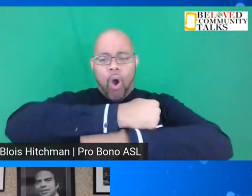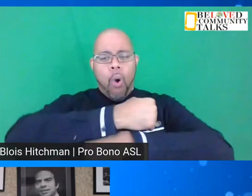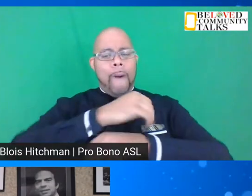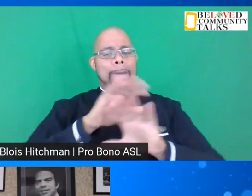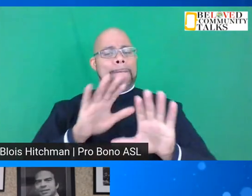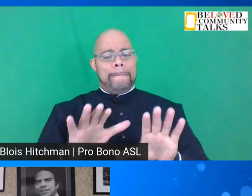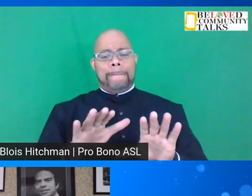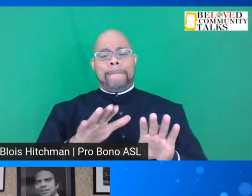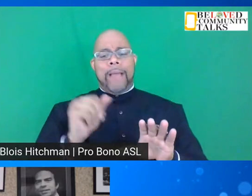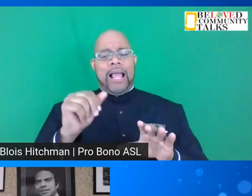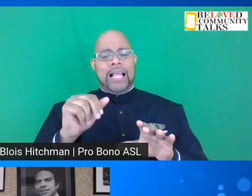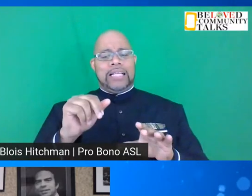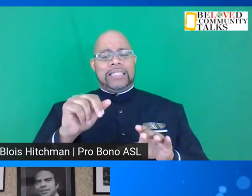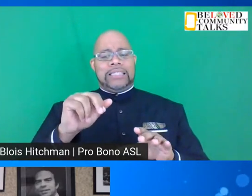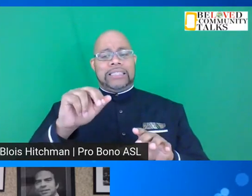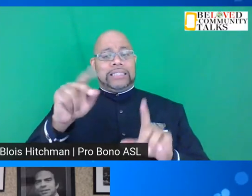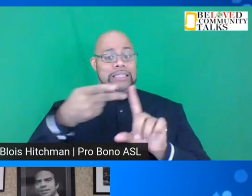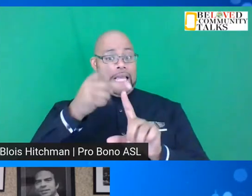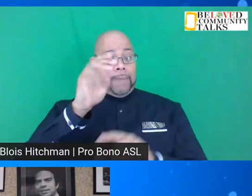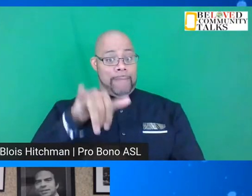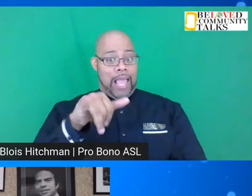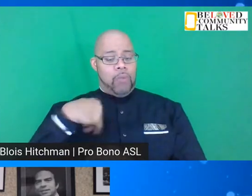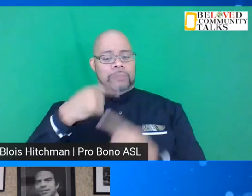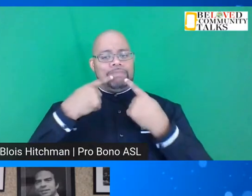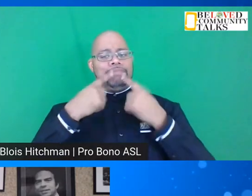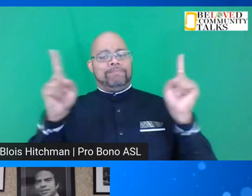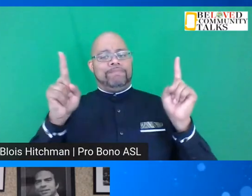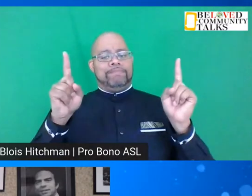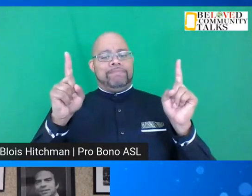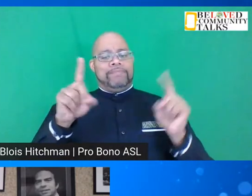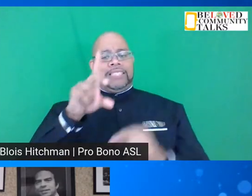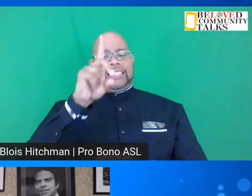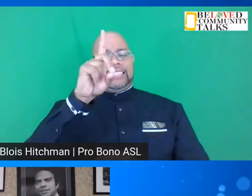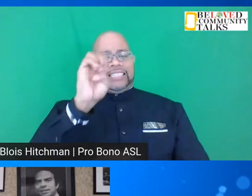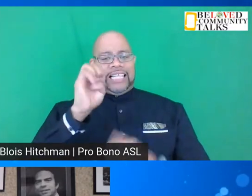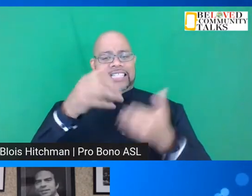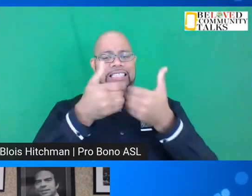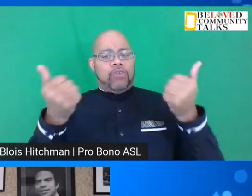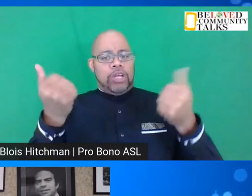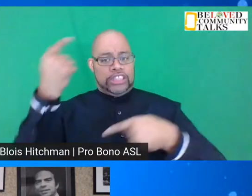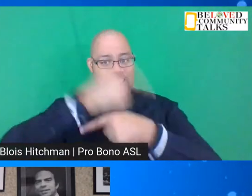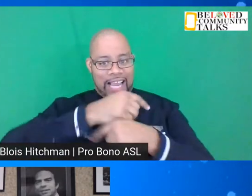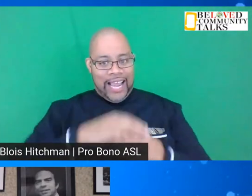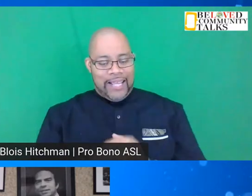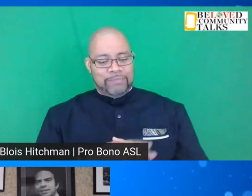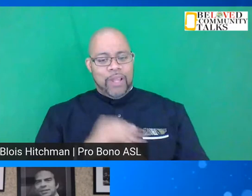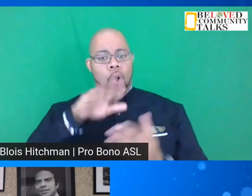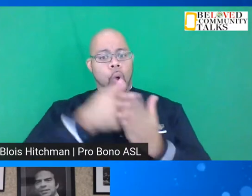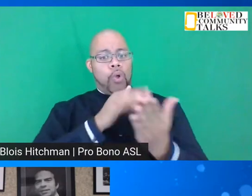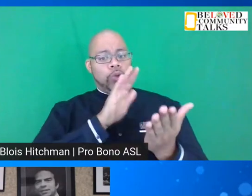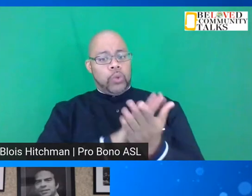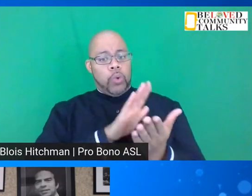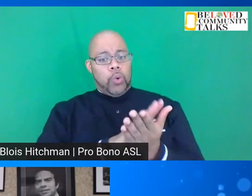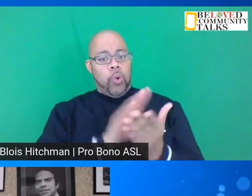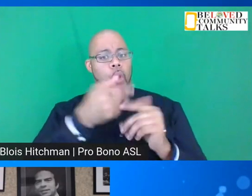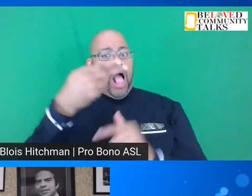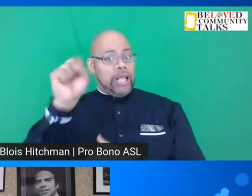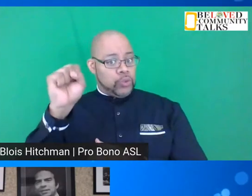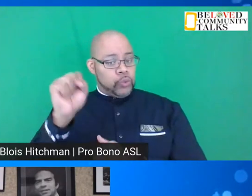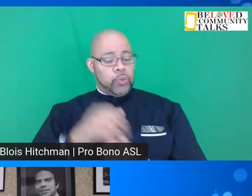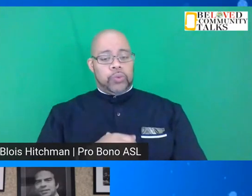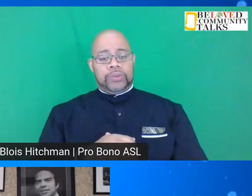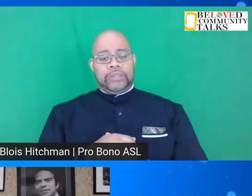the 2nd of May, we had declared desegregation day. And all of the schools, just all the high schools,